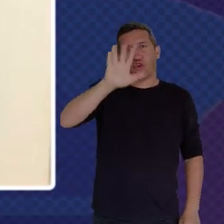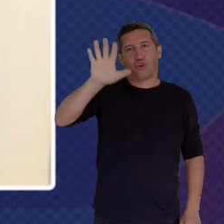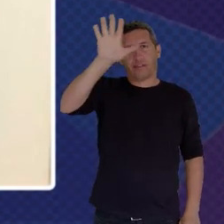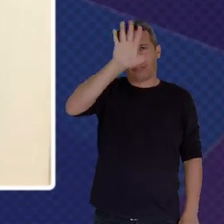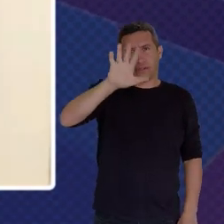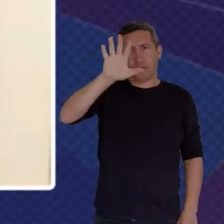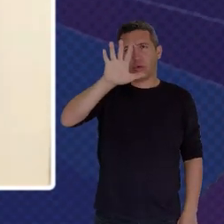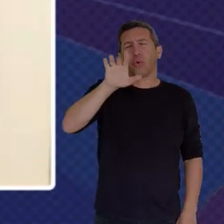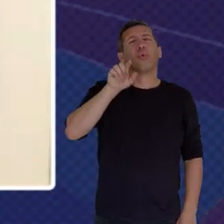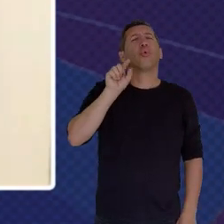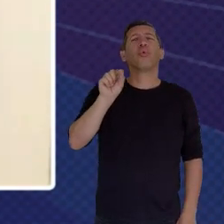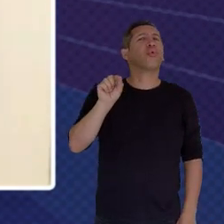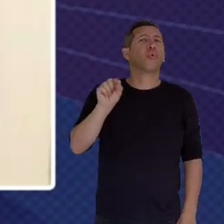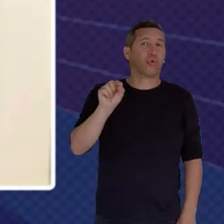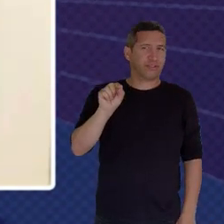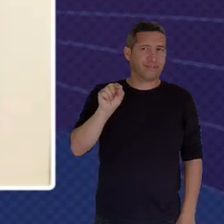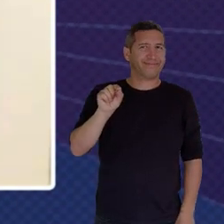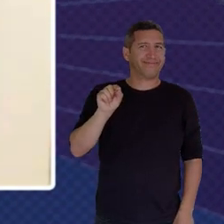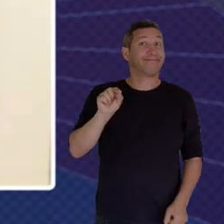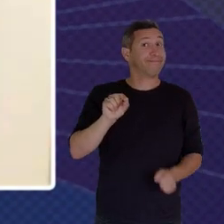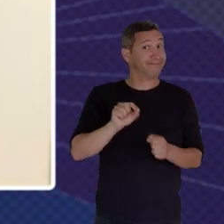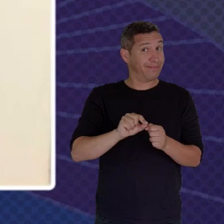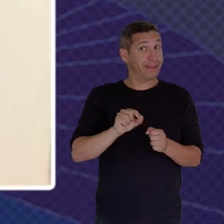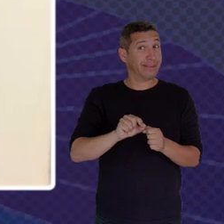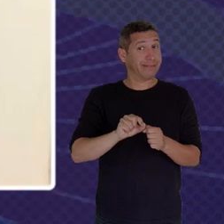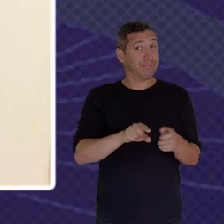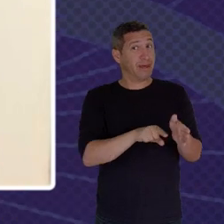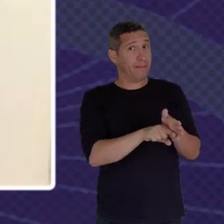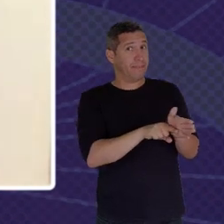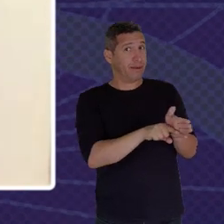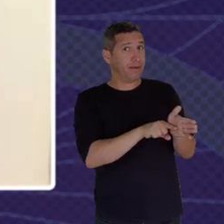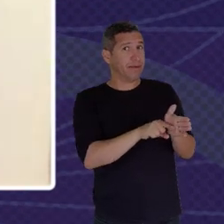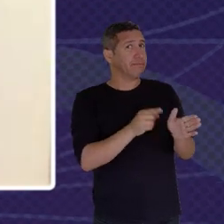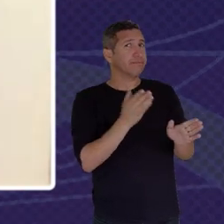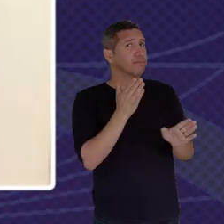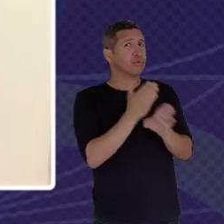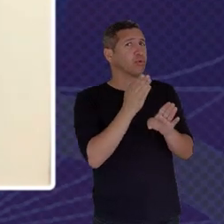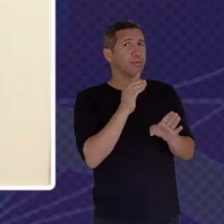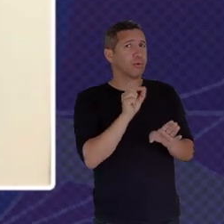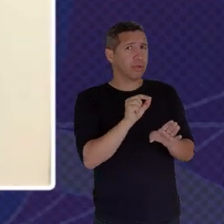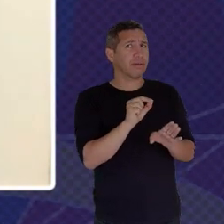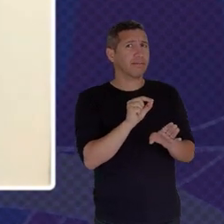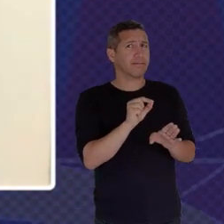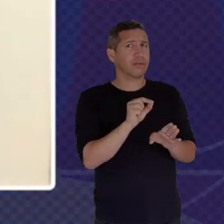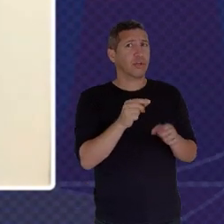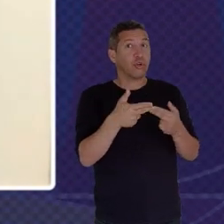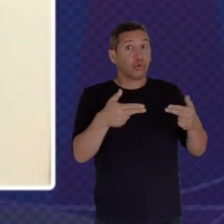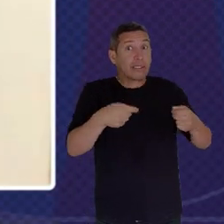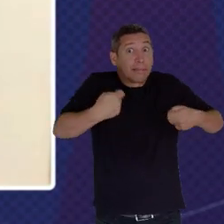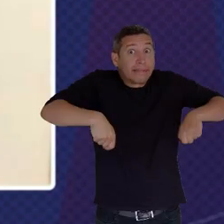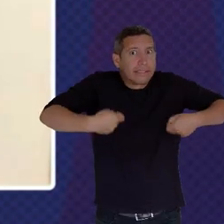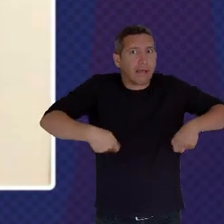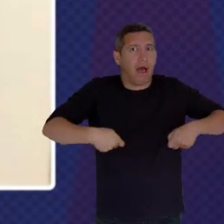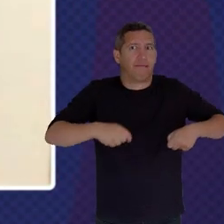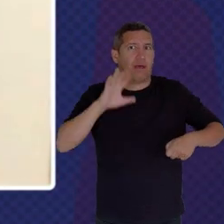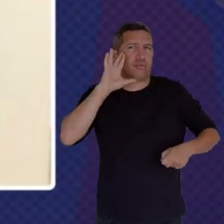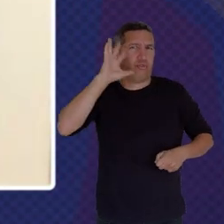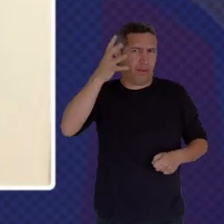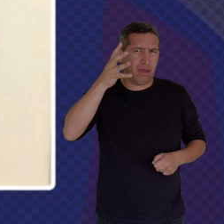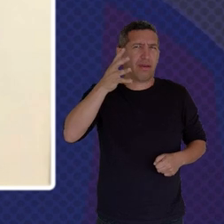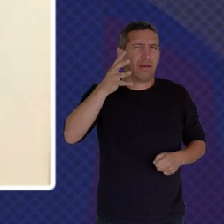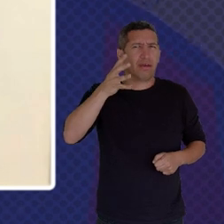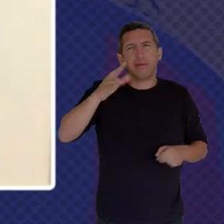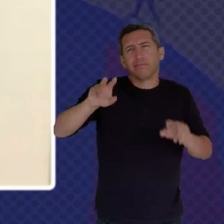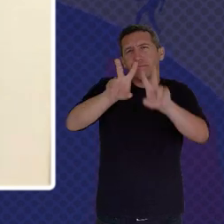From Research That The Key Are That We Needed To Resolve Were Issues Around Communication Between